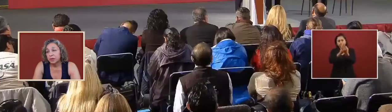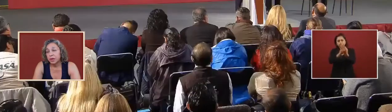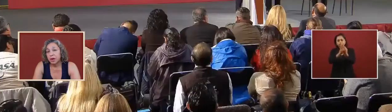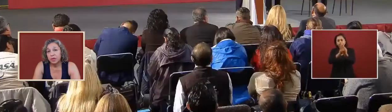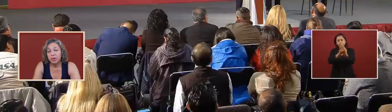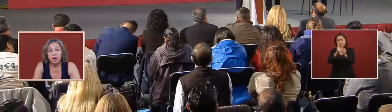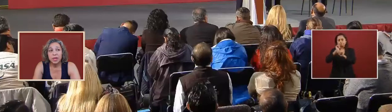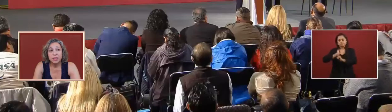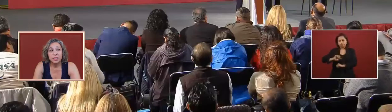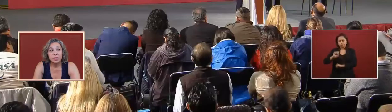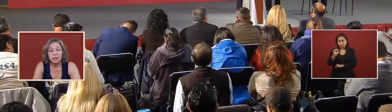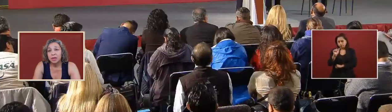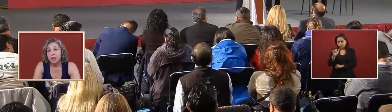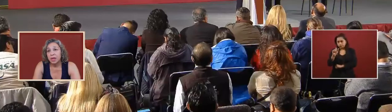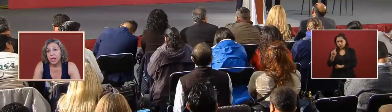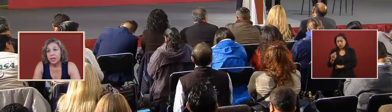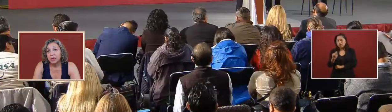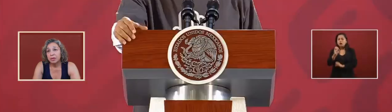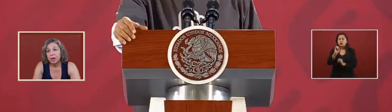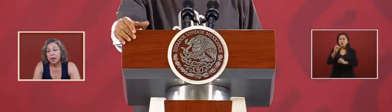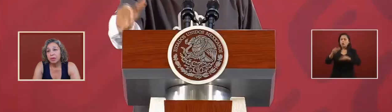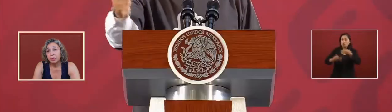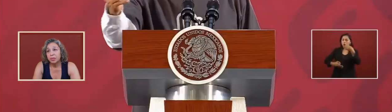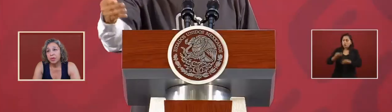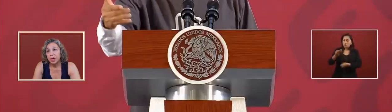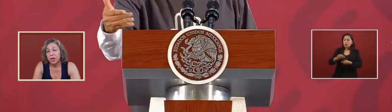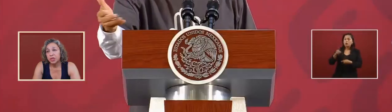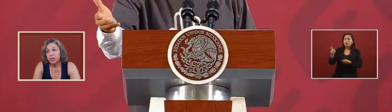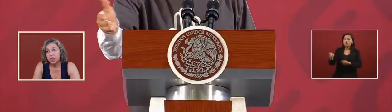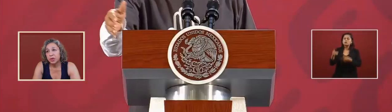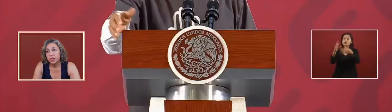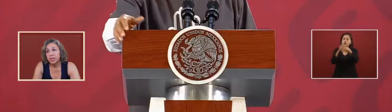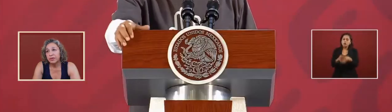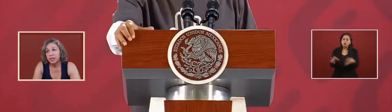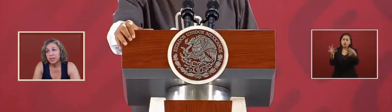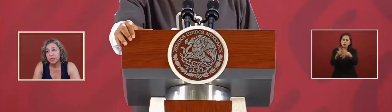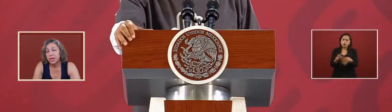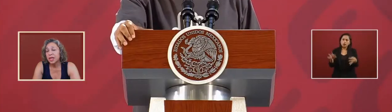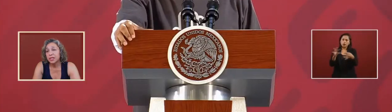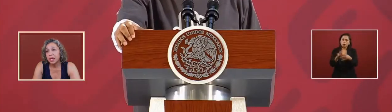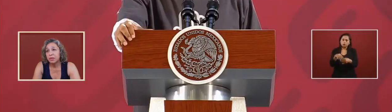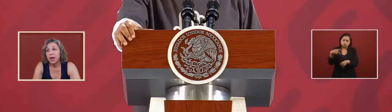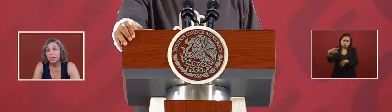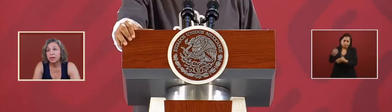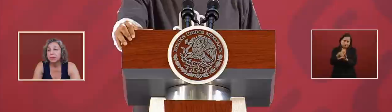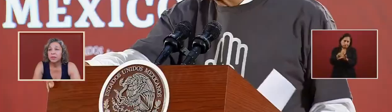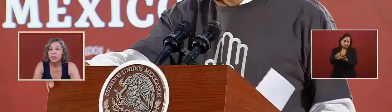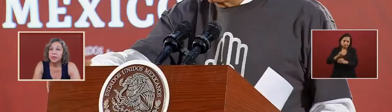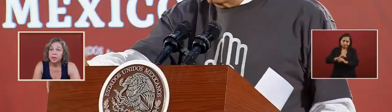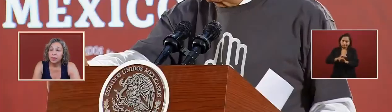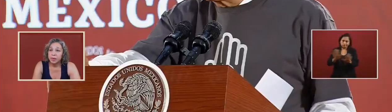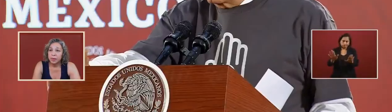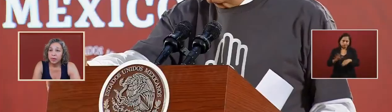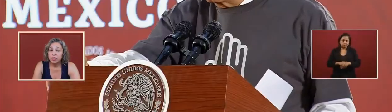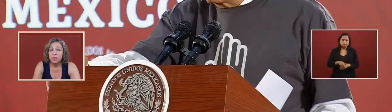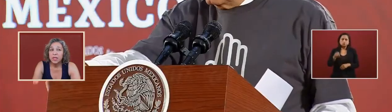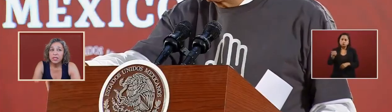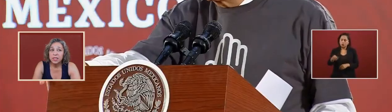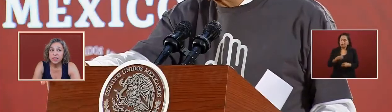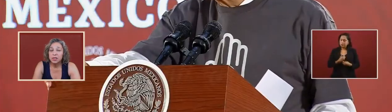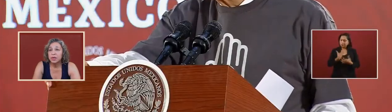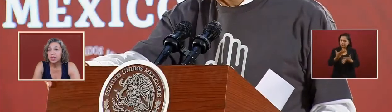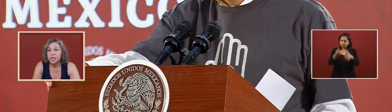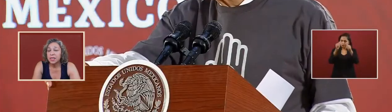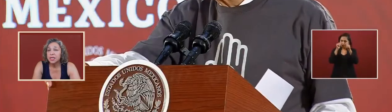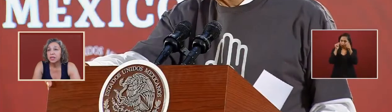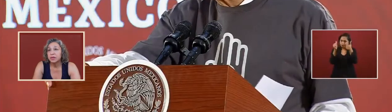authorities and to show his evidence and he has that right to be